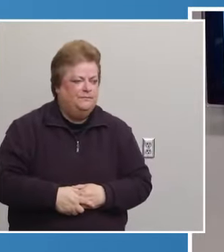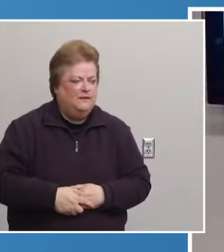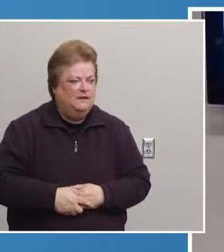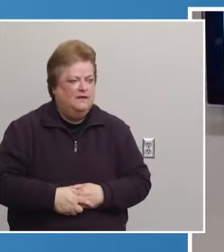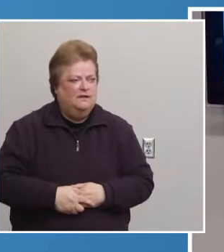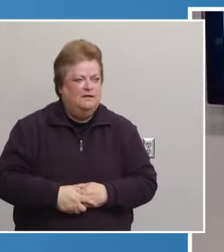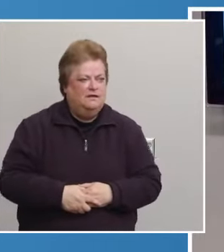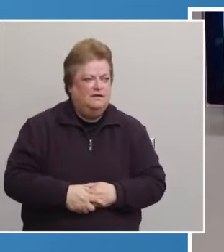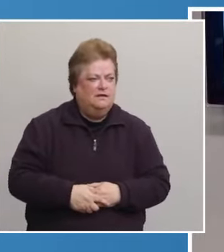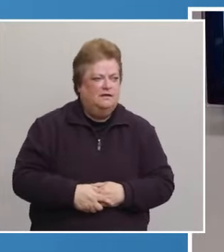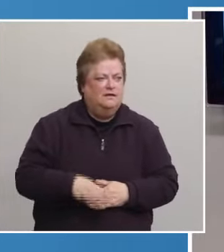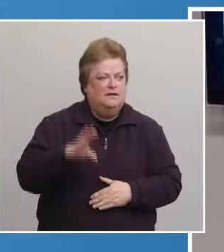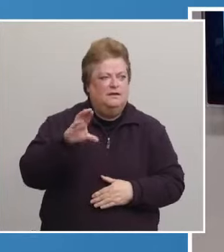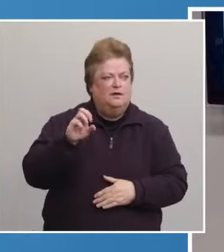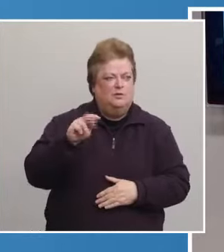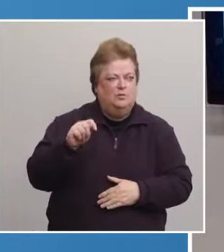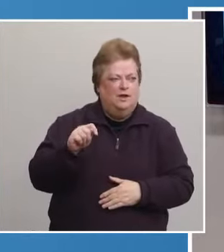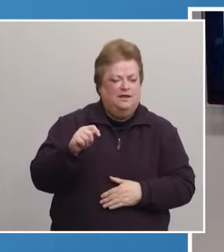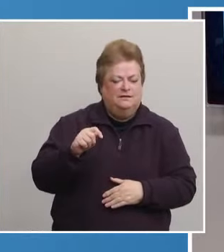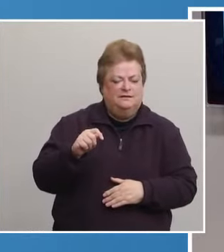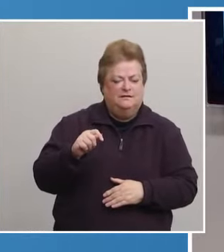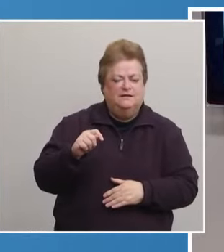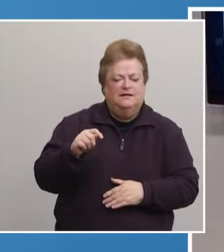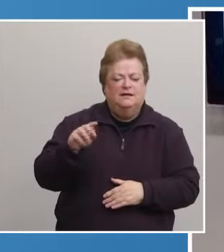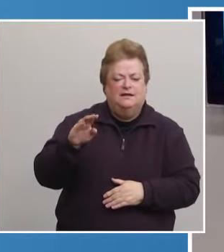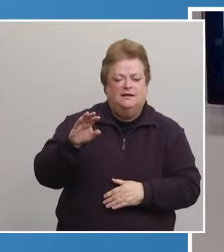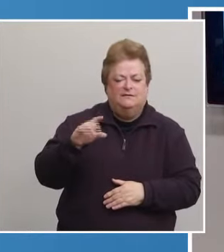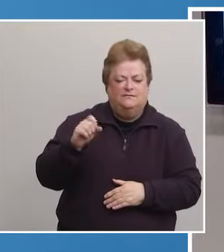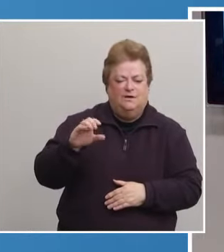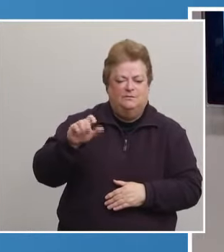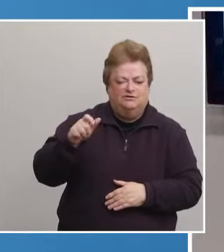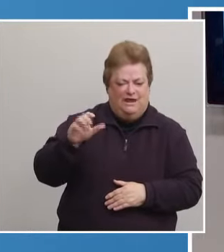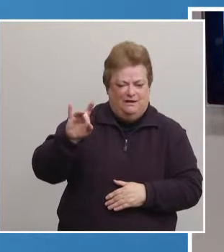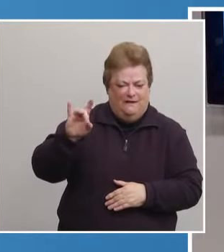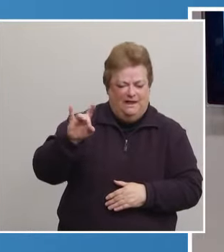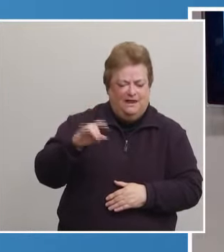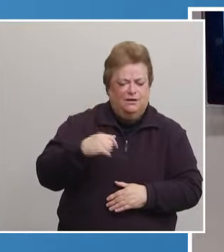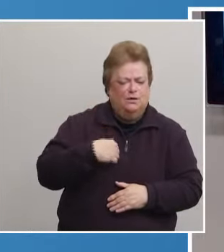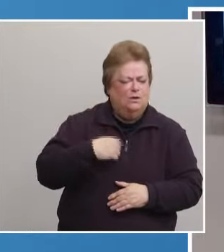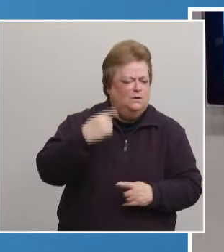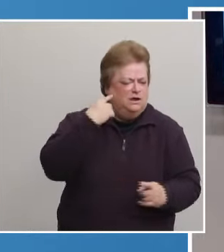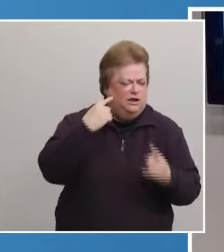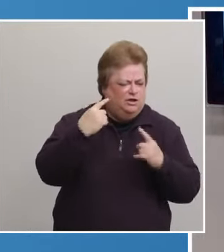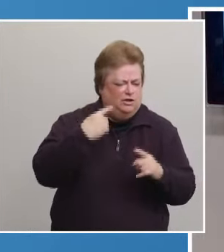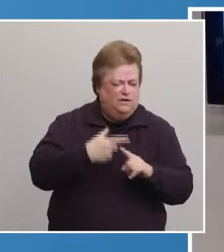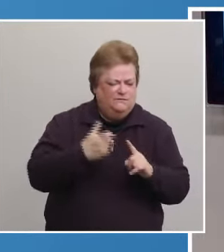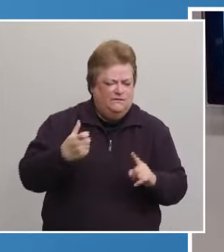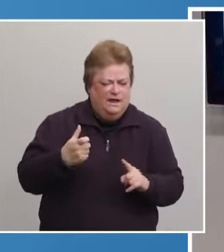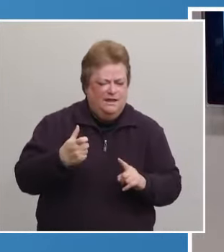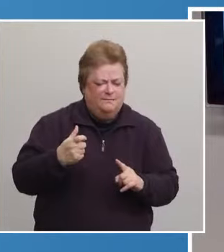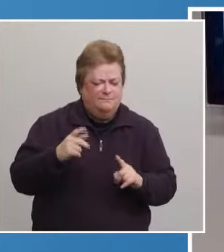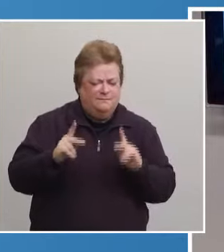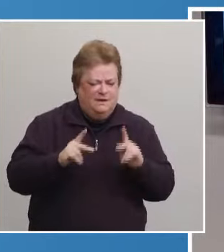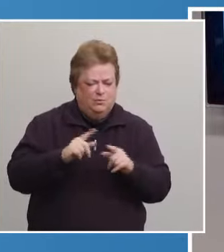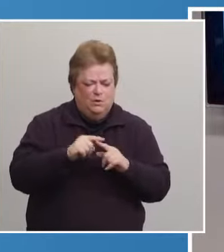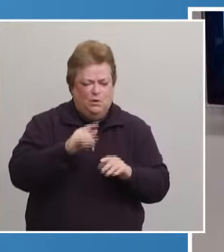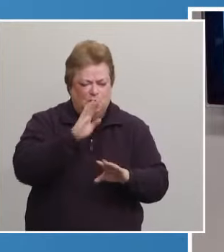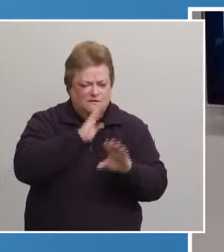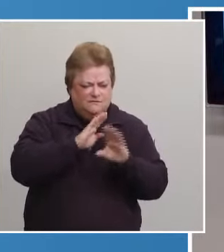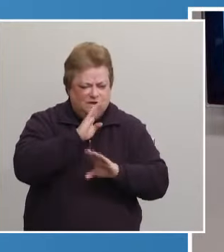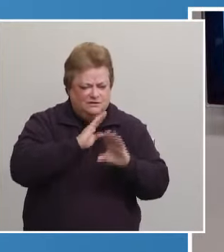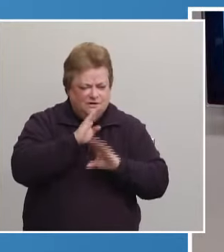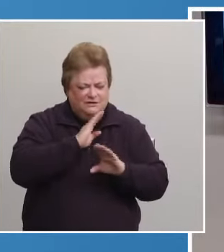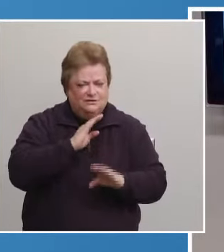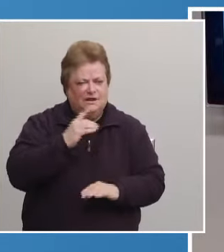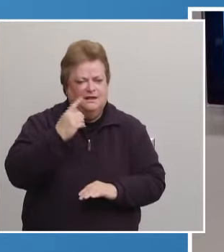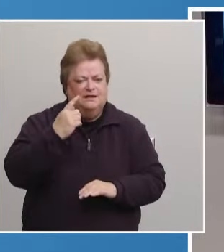Going back to the vaccine clinic, we heard from a lot of people today who were frustrated about the venue. They said